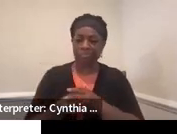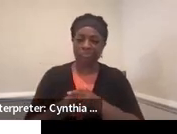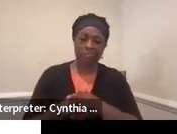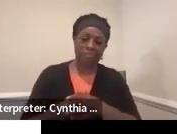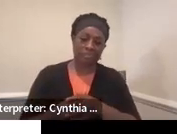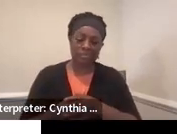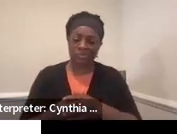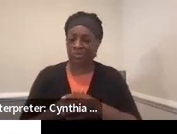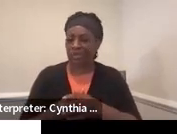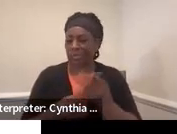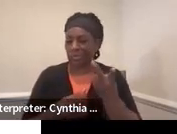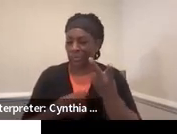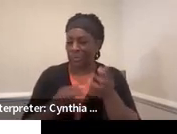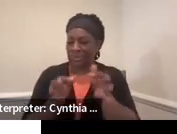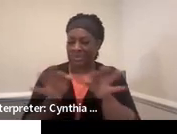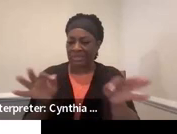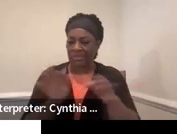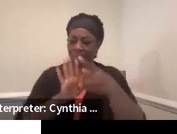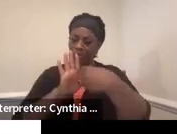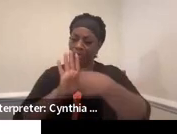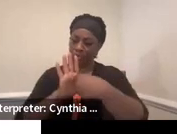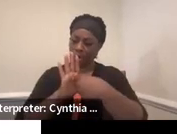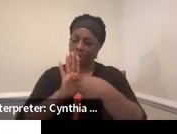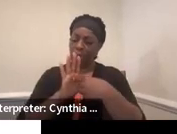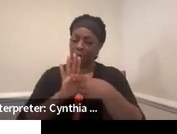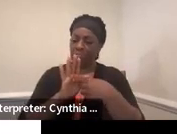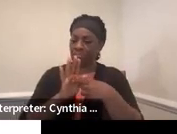then, you know, you're, you're showing movement.